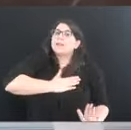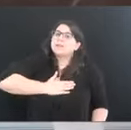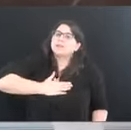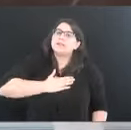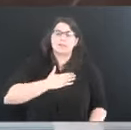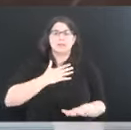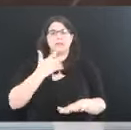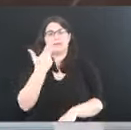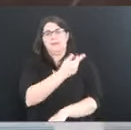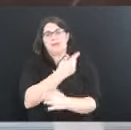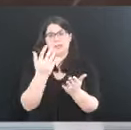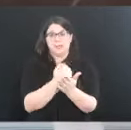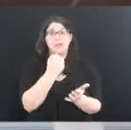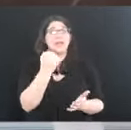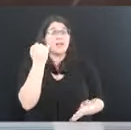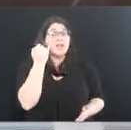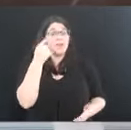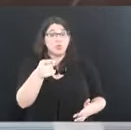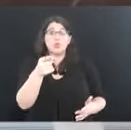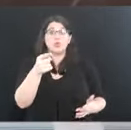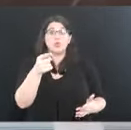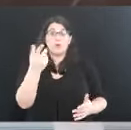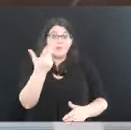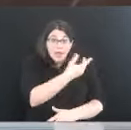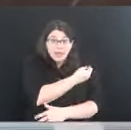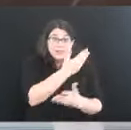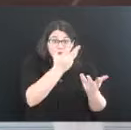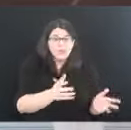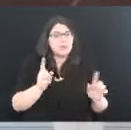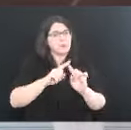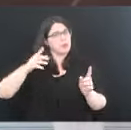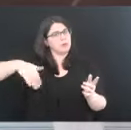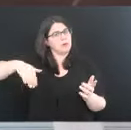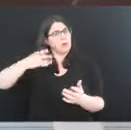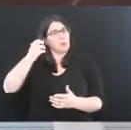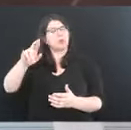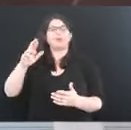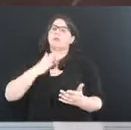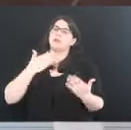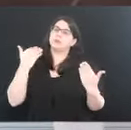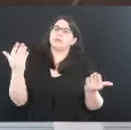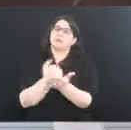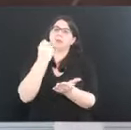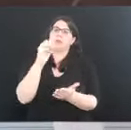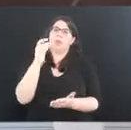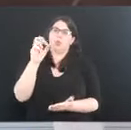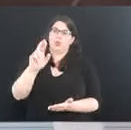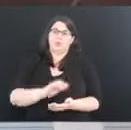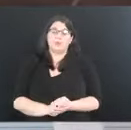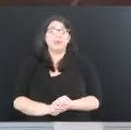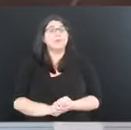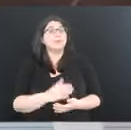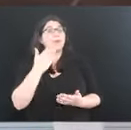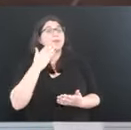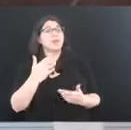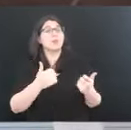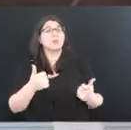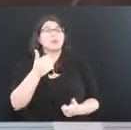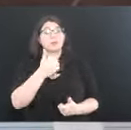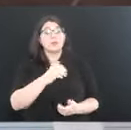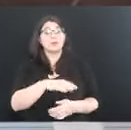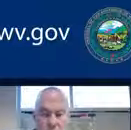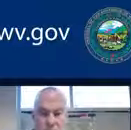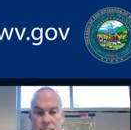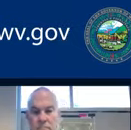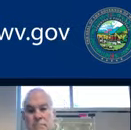vaccinated, haven't had your booster, please get your boosters. Thank you. Thank you, Secretary. Retired Major General Jim Hoyer